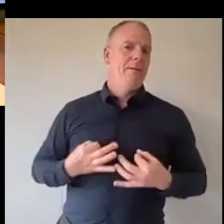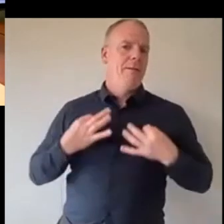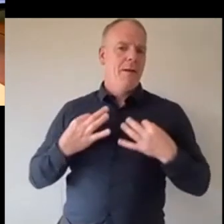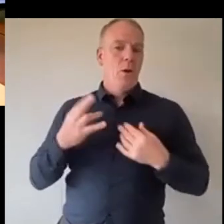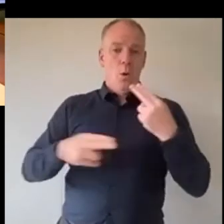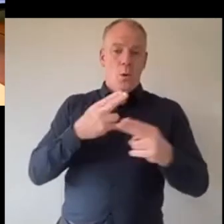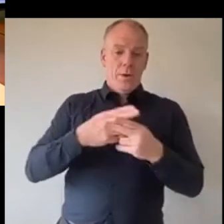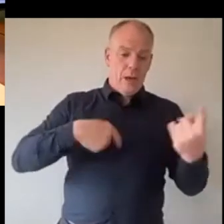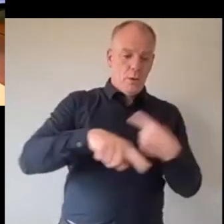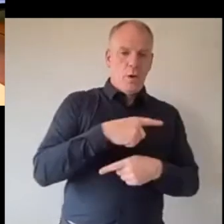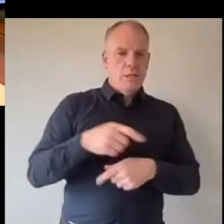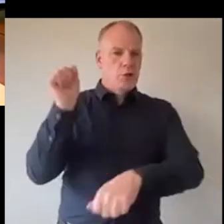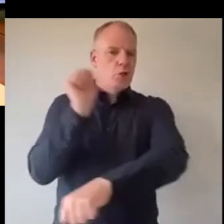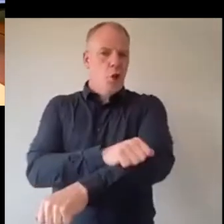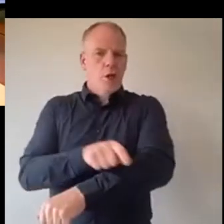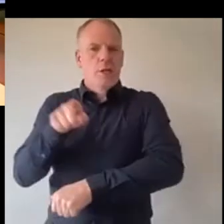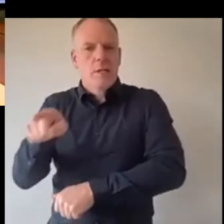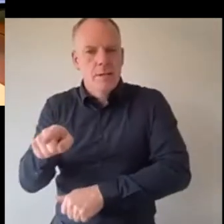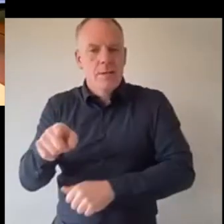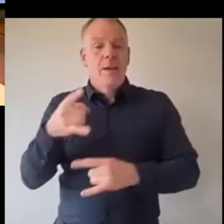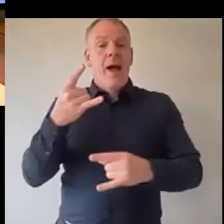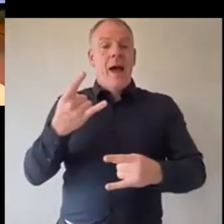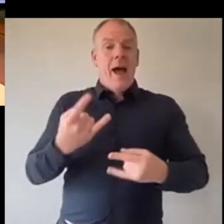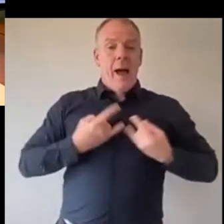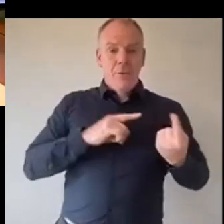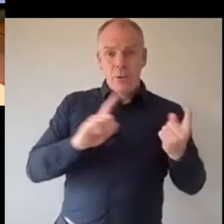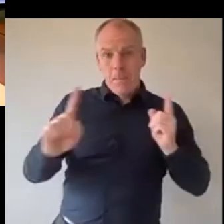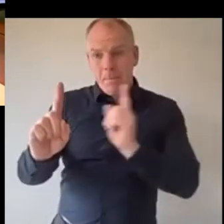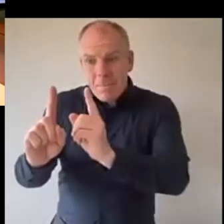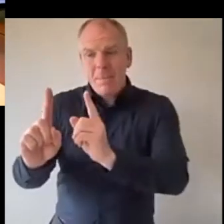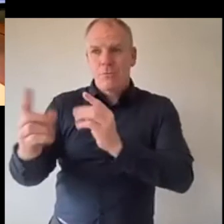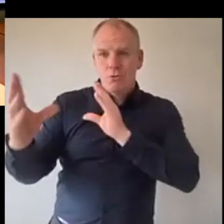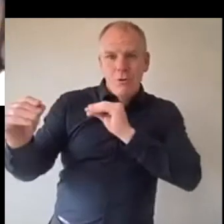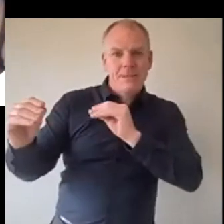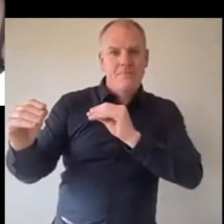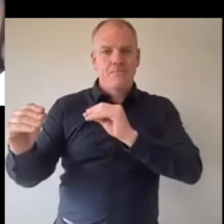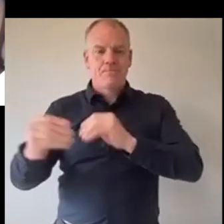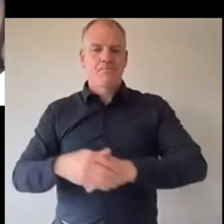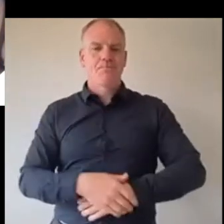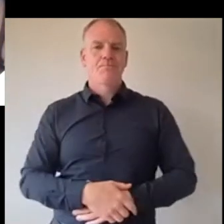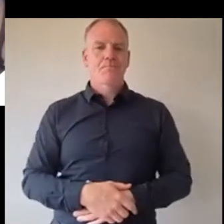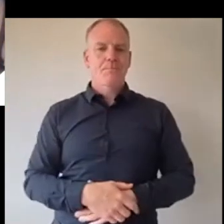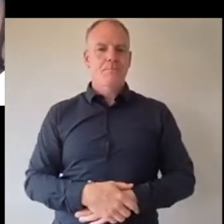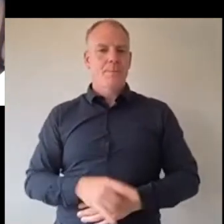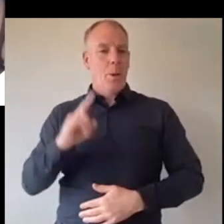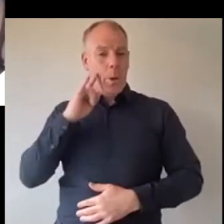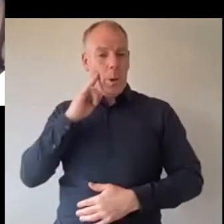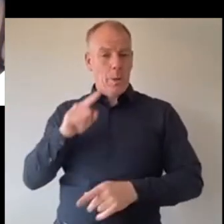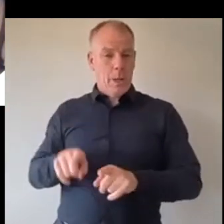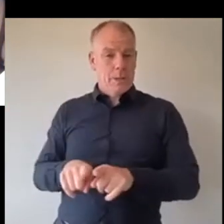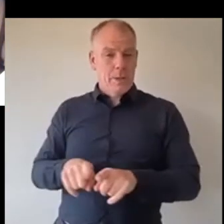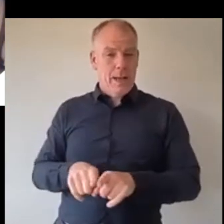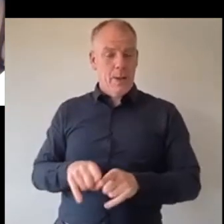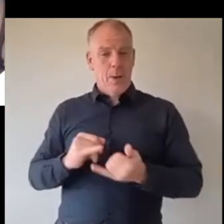for us they couldn't be stuck in their house and they were happy to see other people as well and talk to other people and I heard from your your